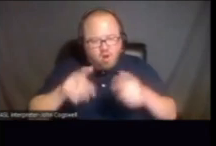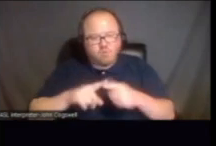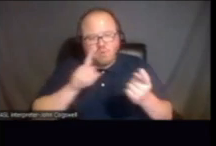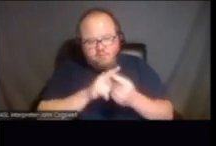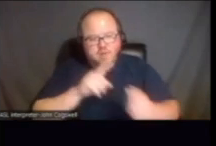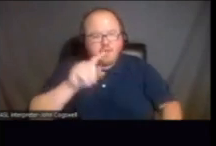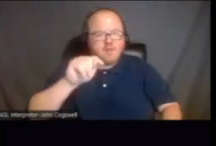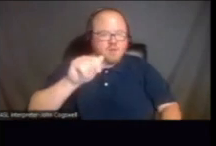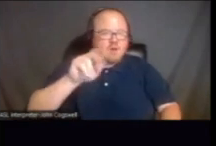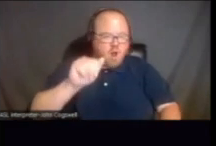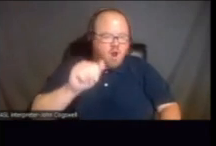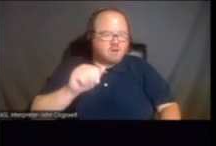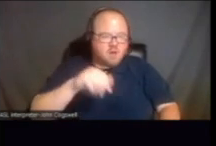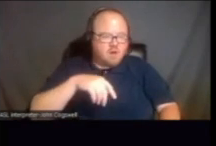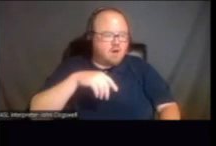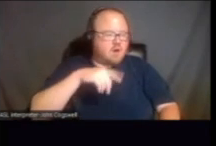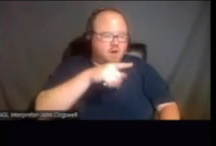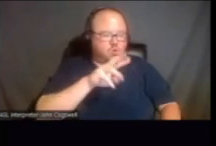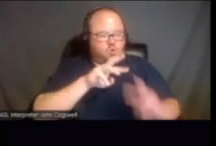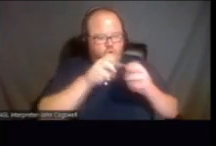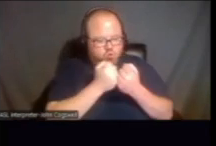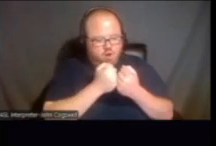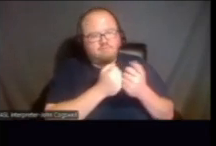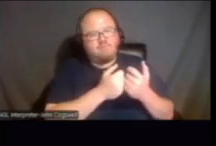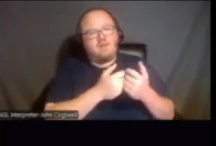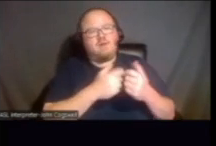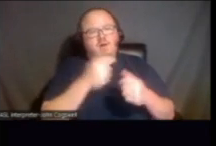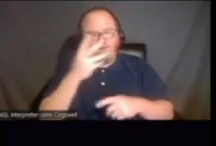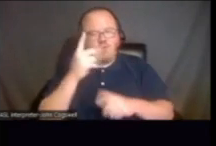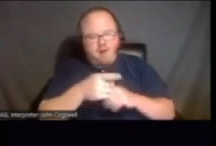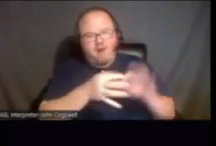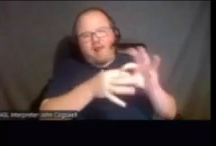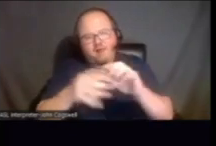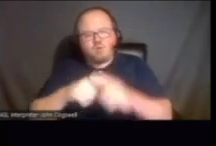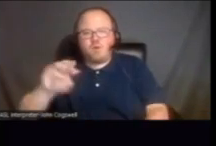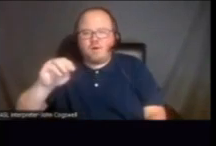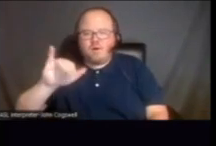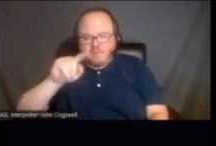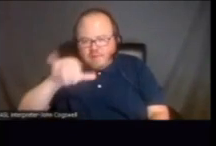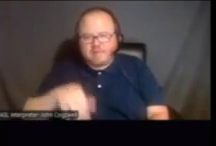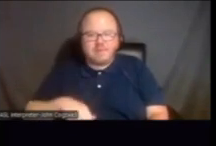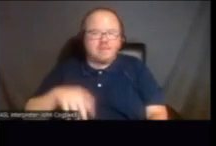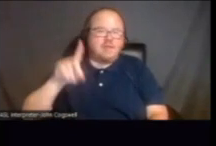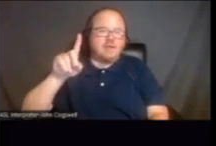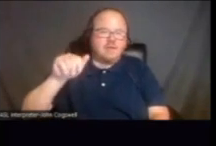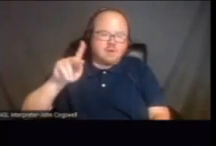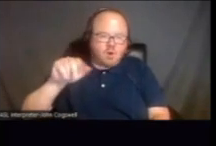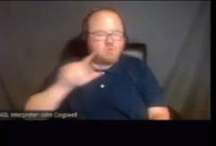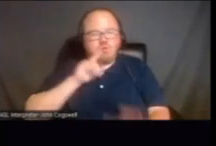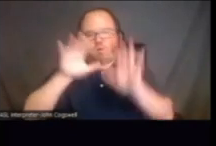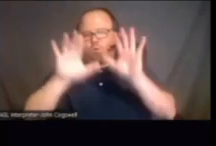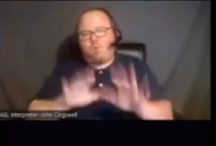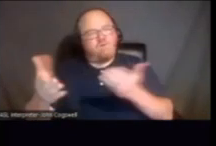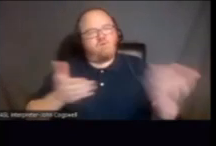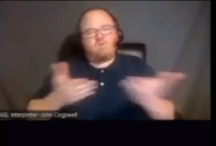workshop some months ago and Tanya has linked us with Misty and Dakota. So it's great to be able to be of service to